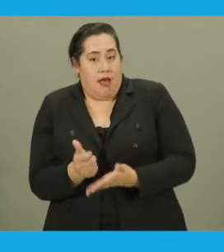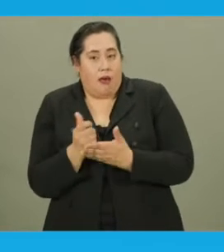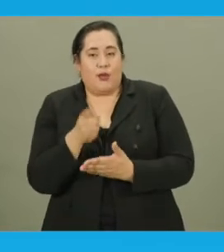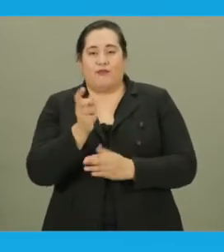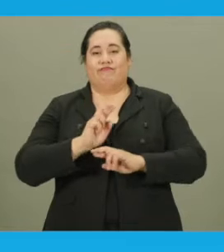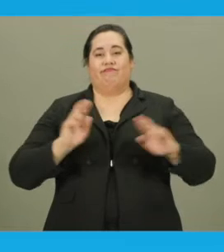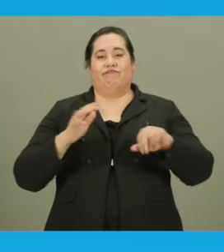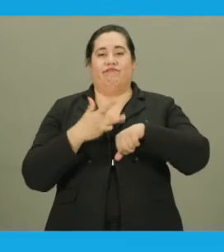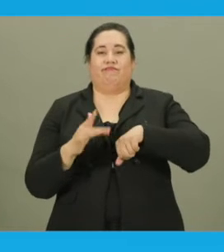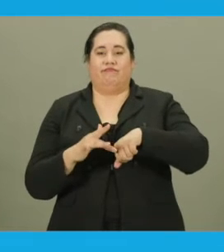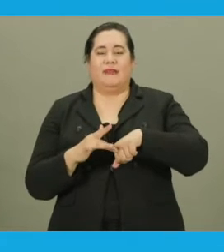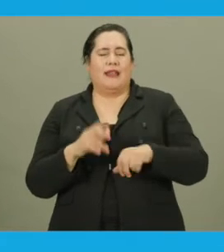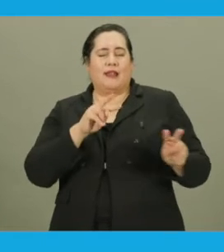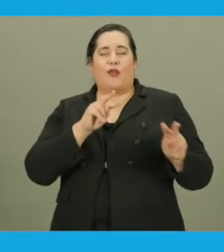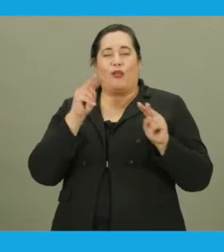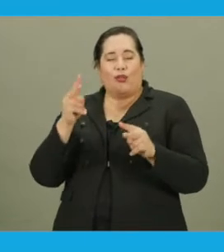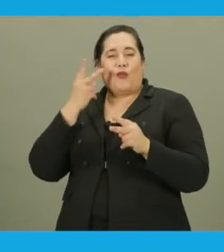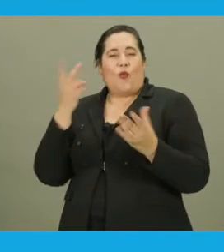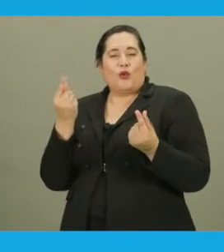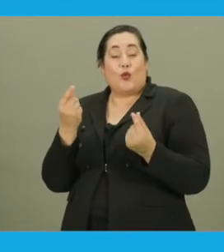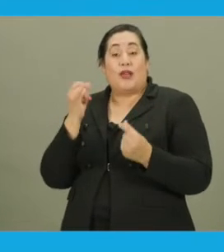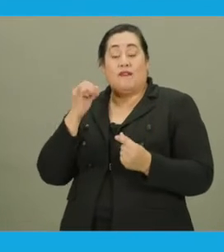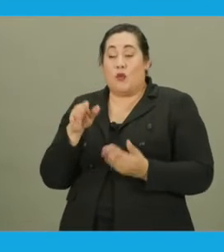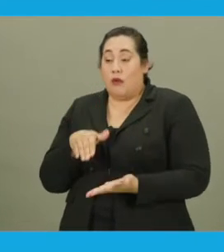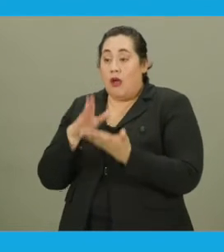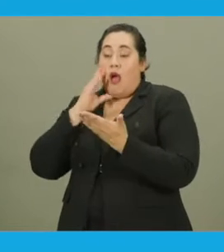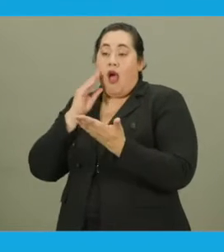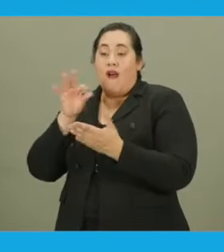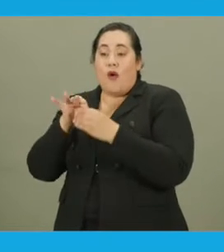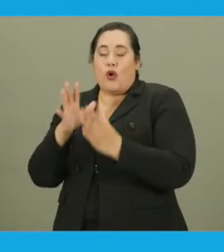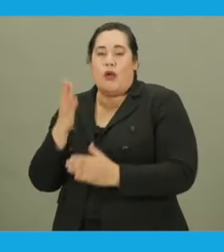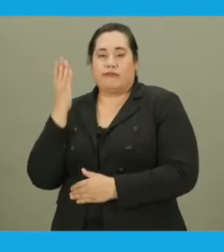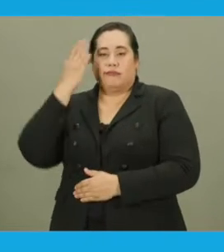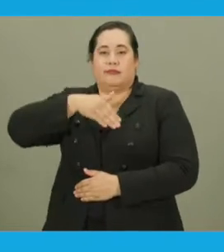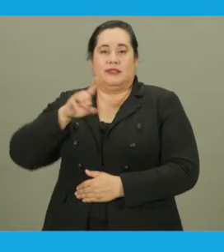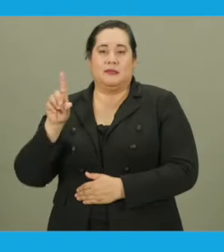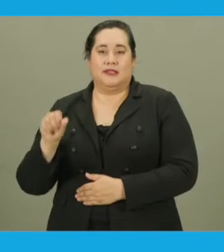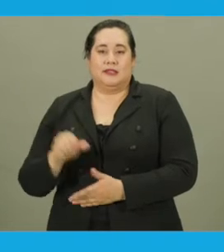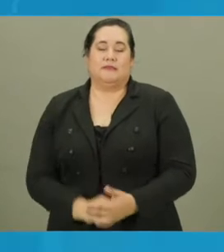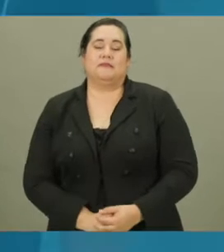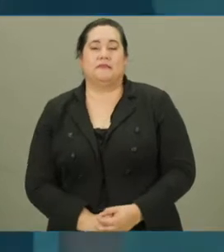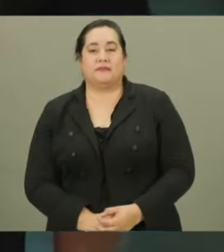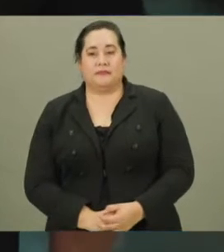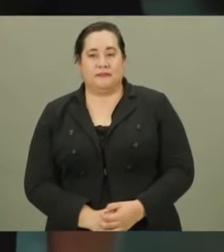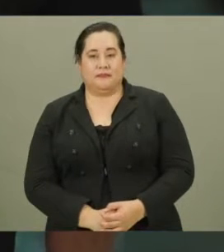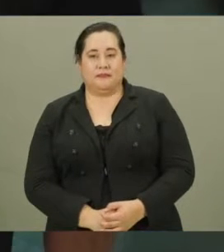kind of help, you are available. Let's take a look at what to do when you encounter a voter with a hidden disability.